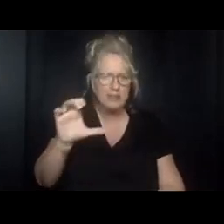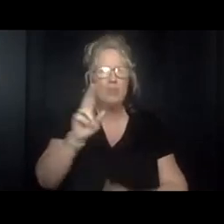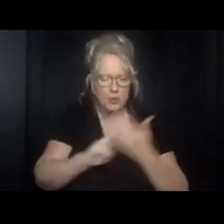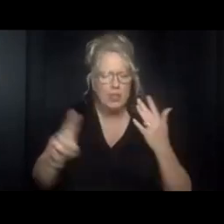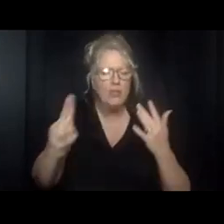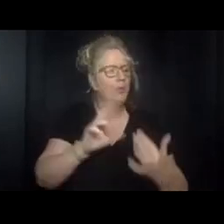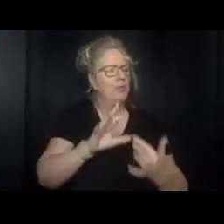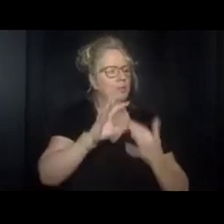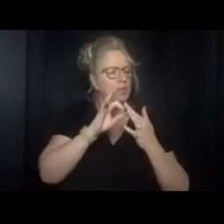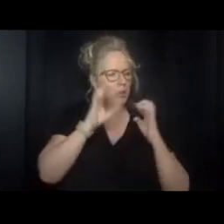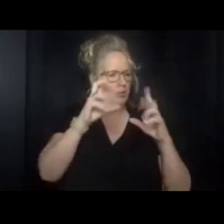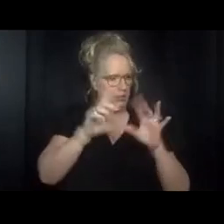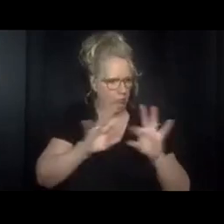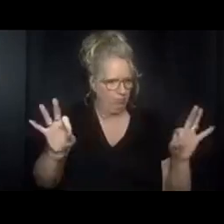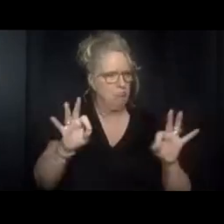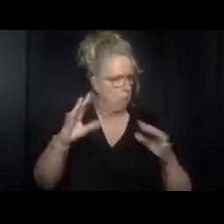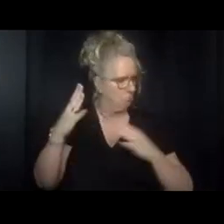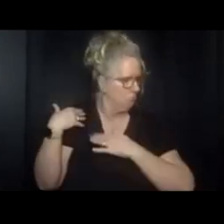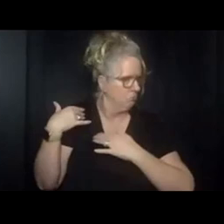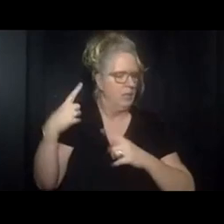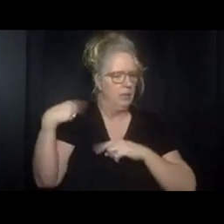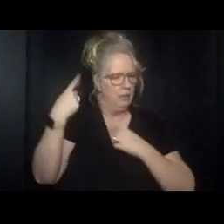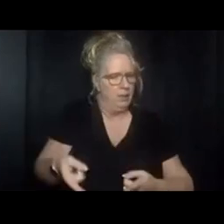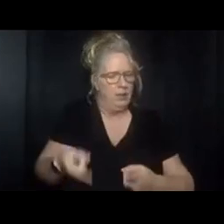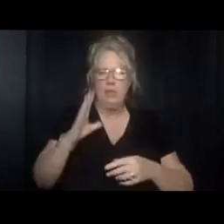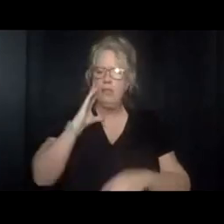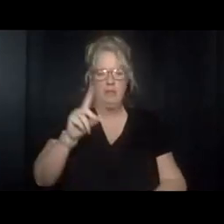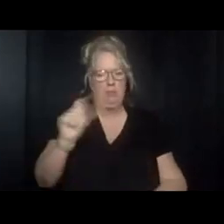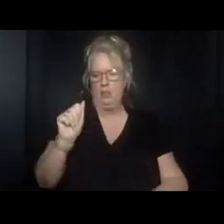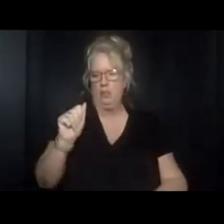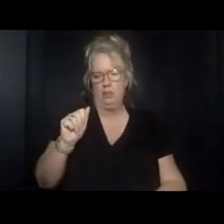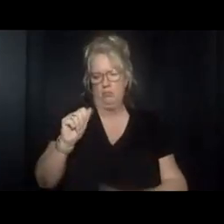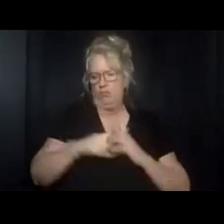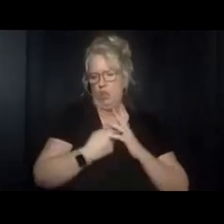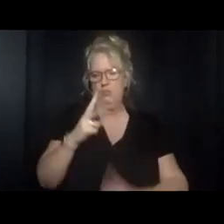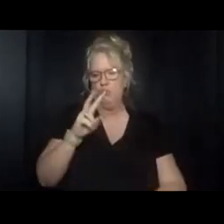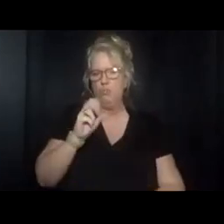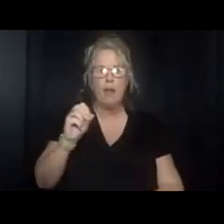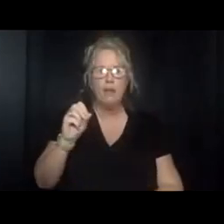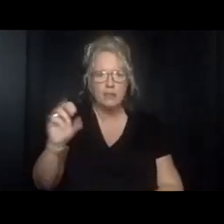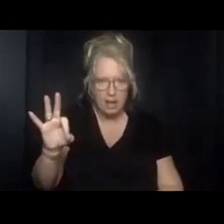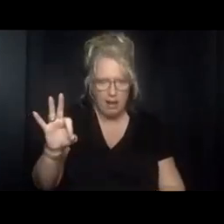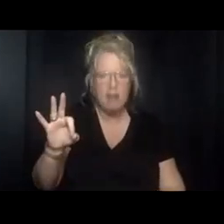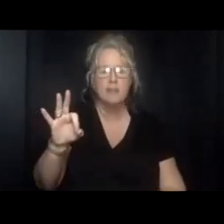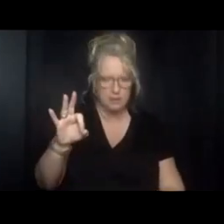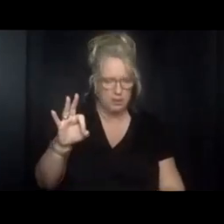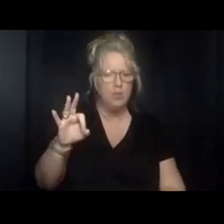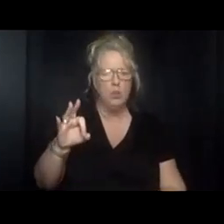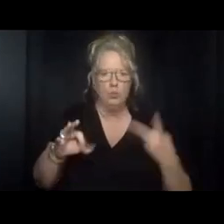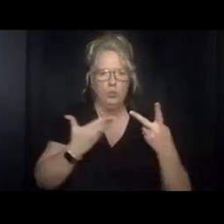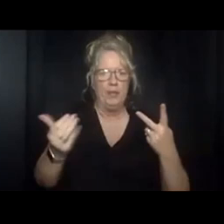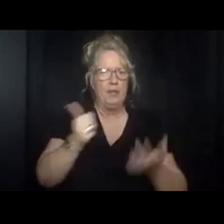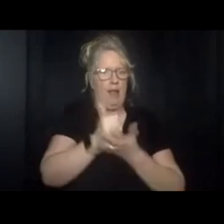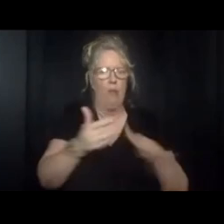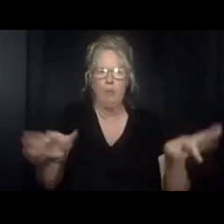special education david has been working in the disability field since 2009 but two important things have helped shaped him